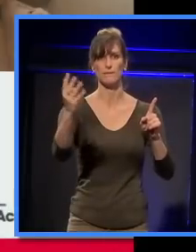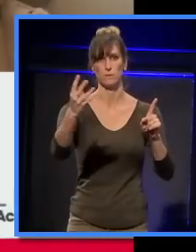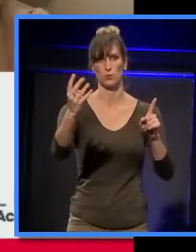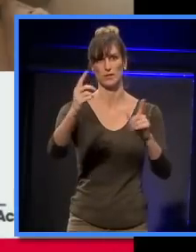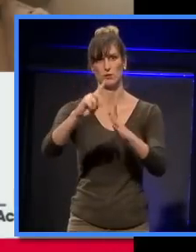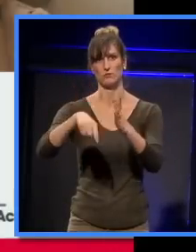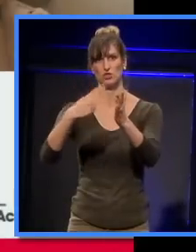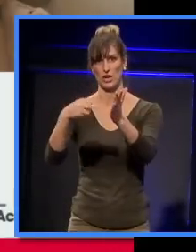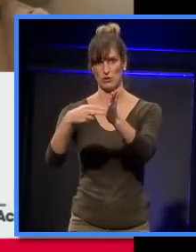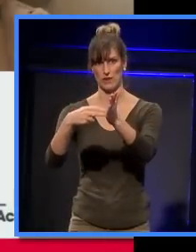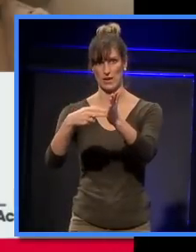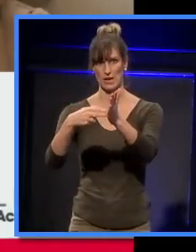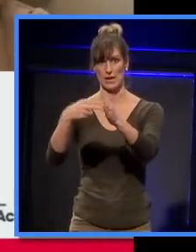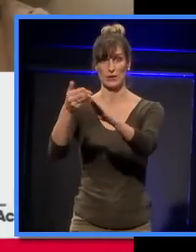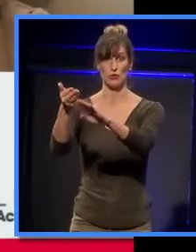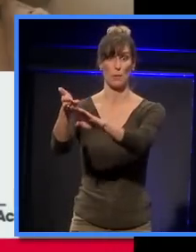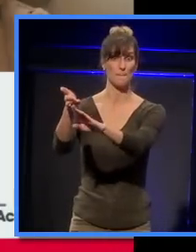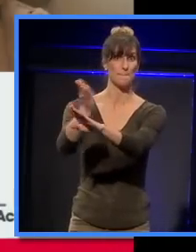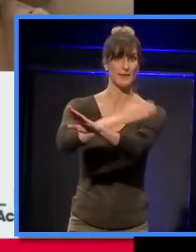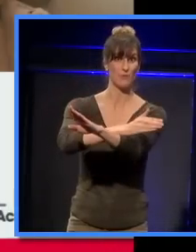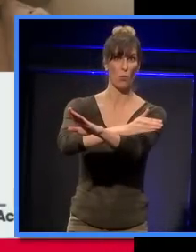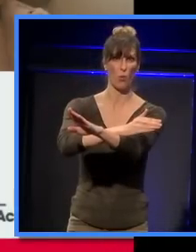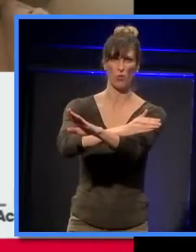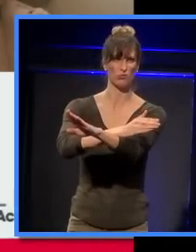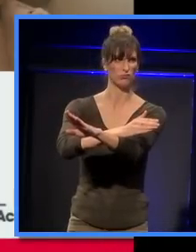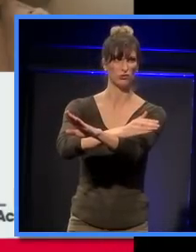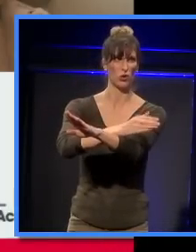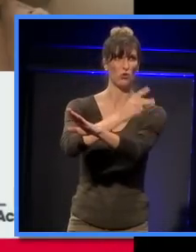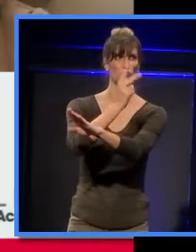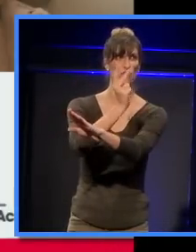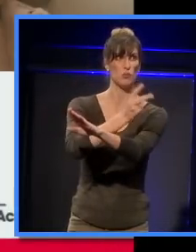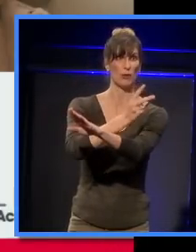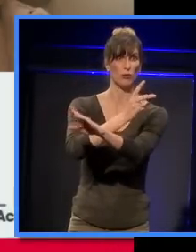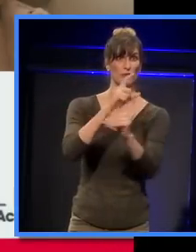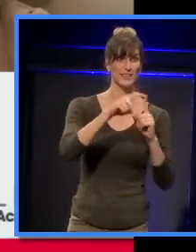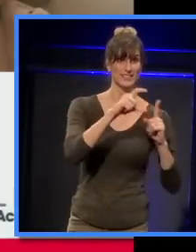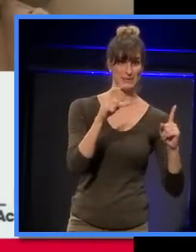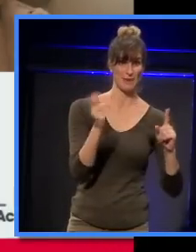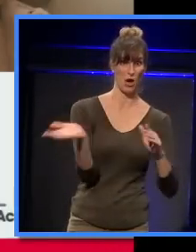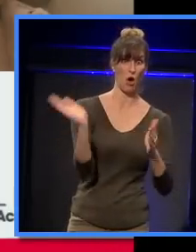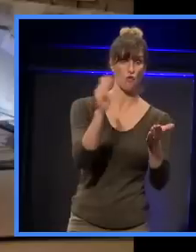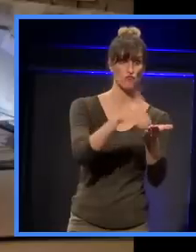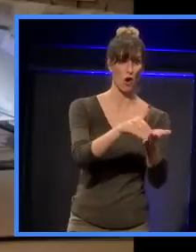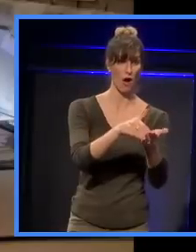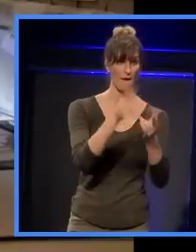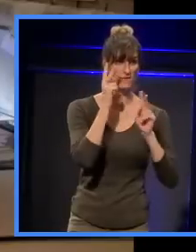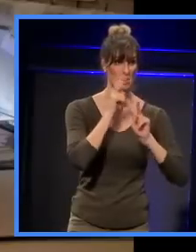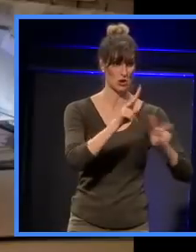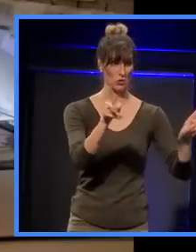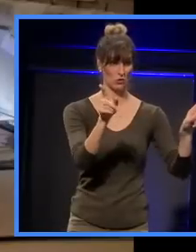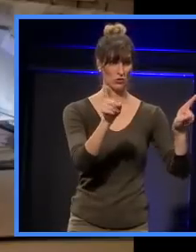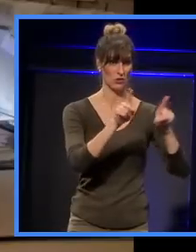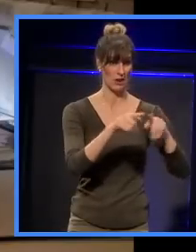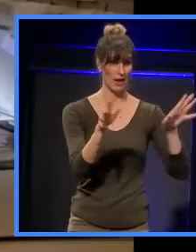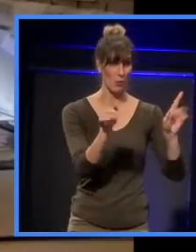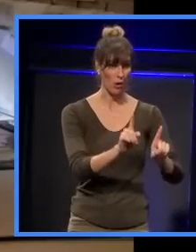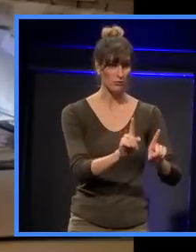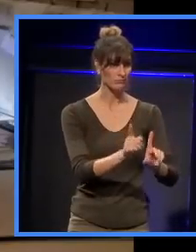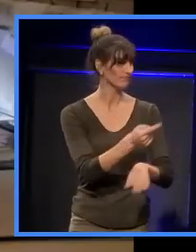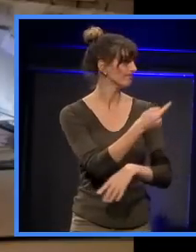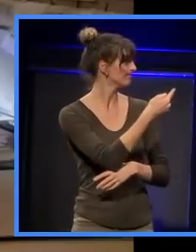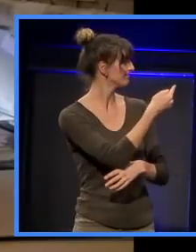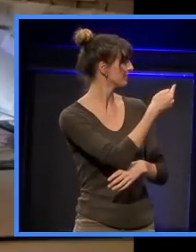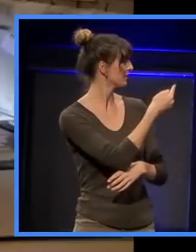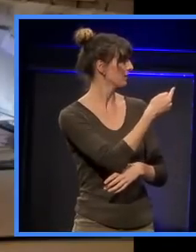this is the state of the room when he arrived on the 12th of December, and you can see that basically